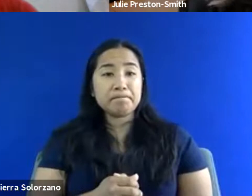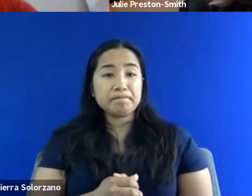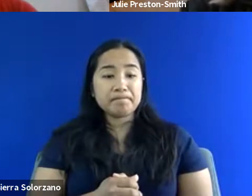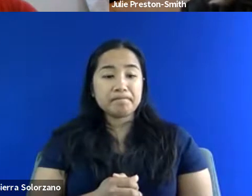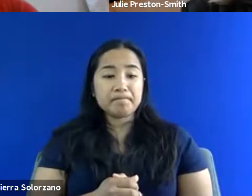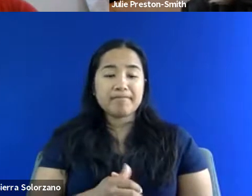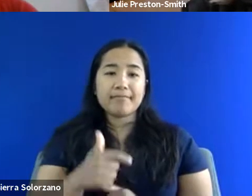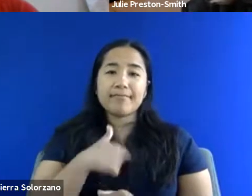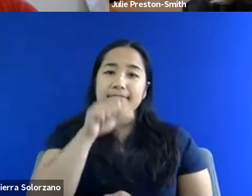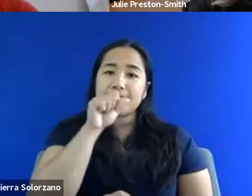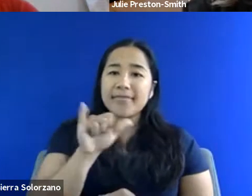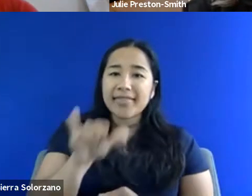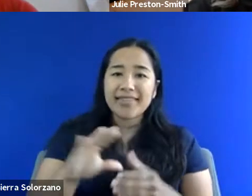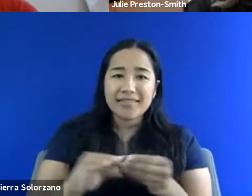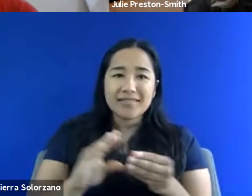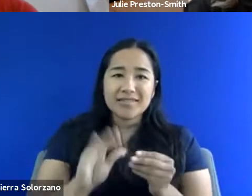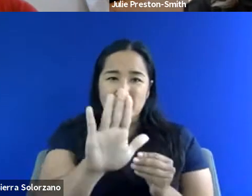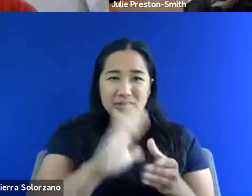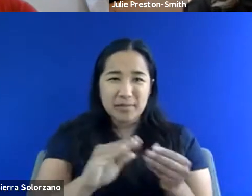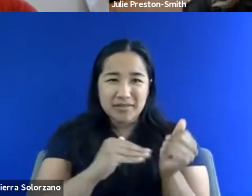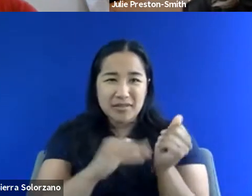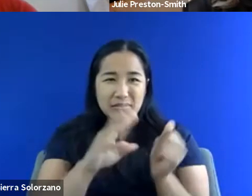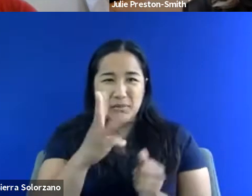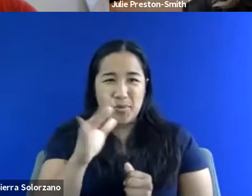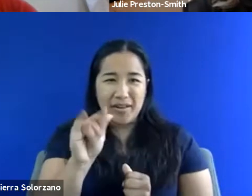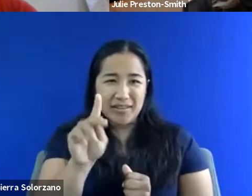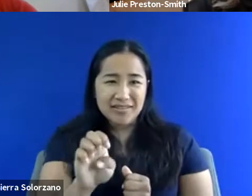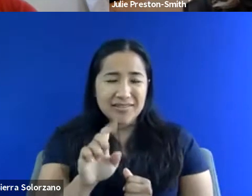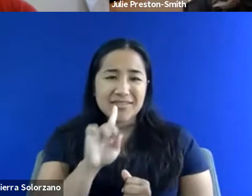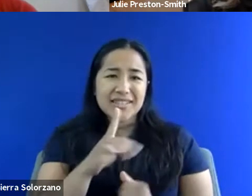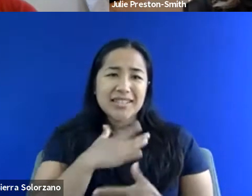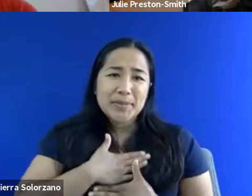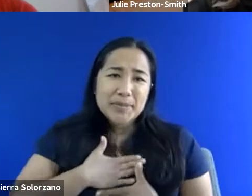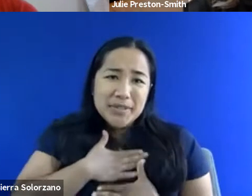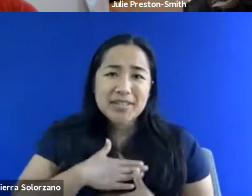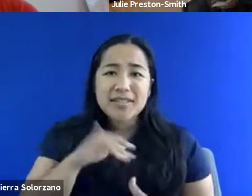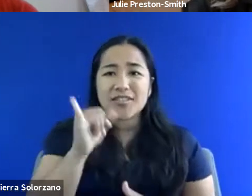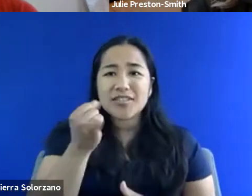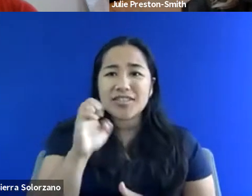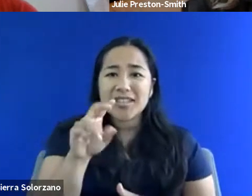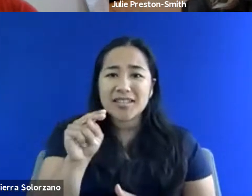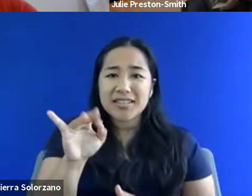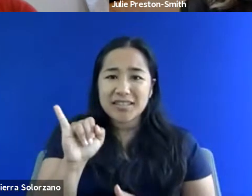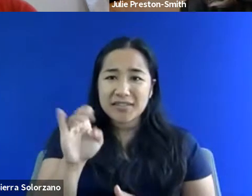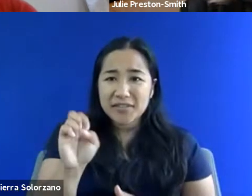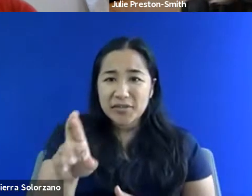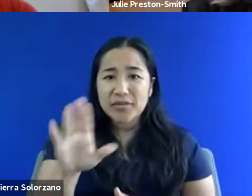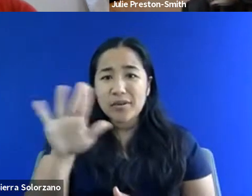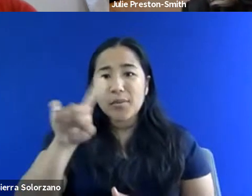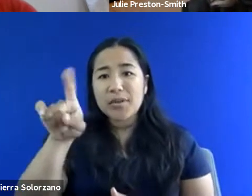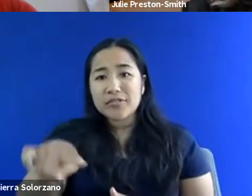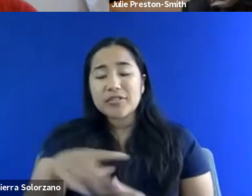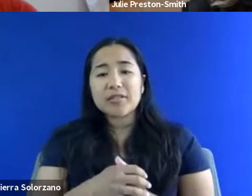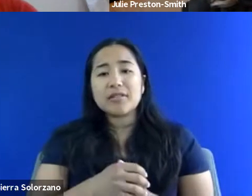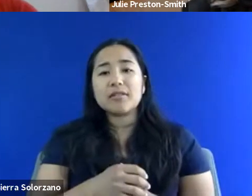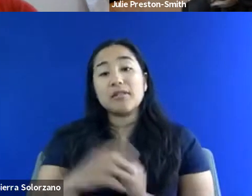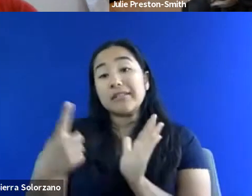I love your comment, Dr. White, and I sincerely appreciate Jennifer's question to you. Because, you